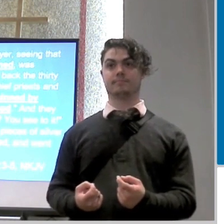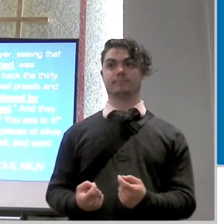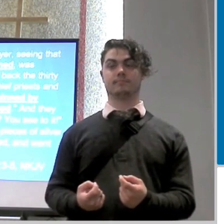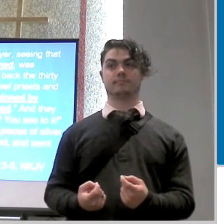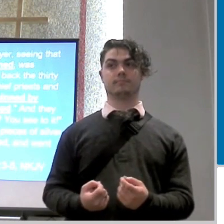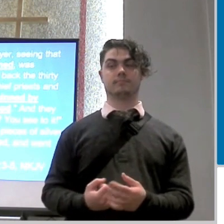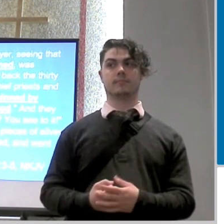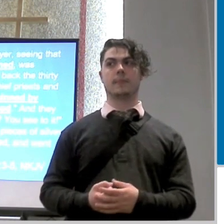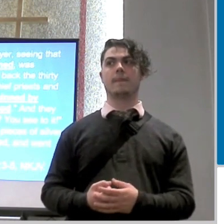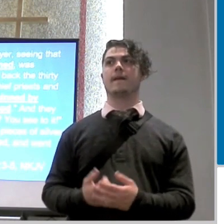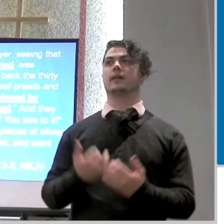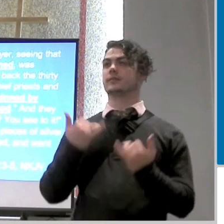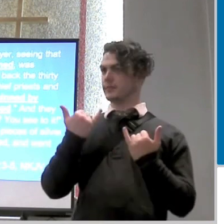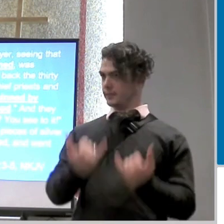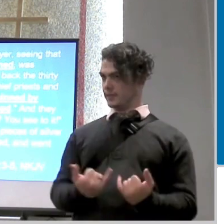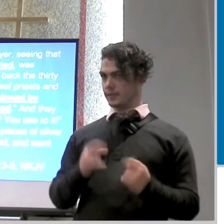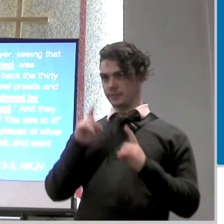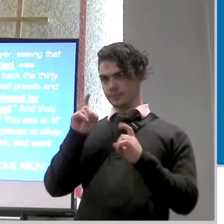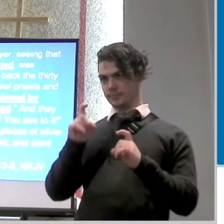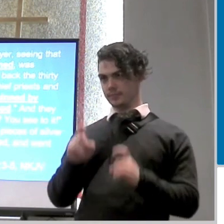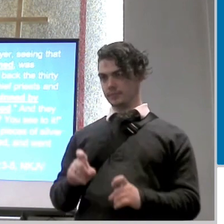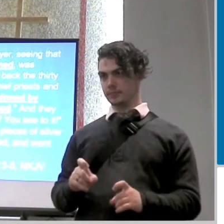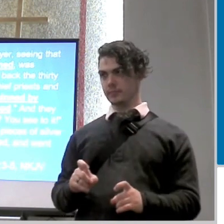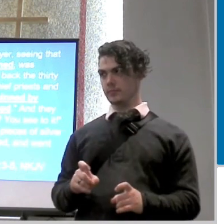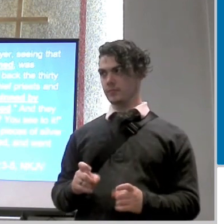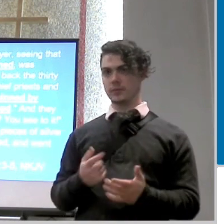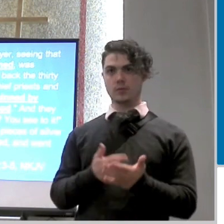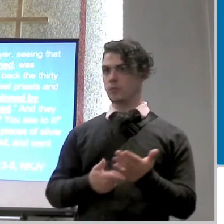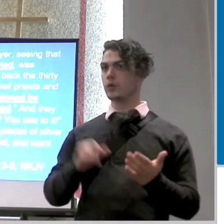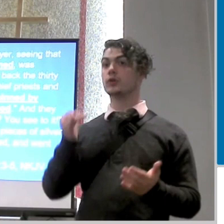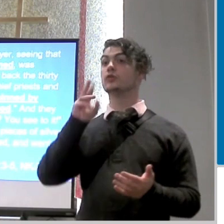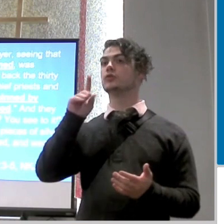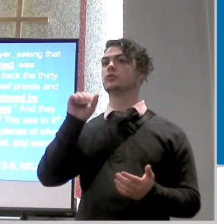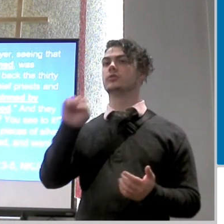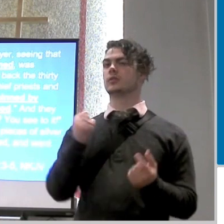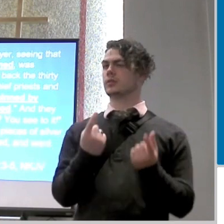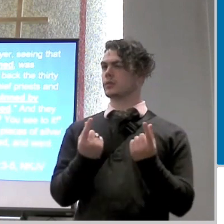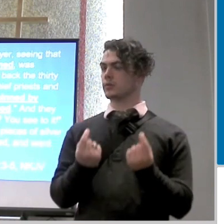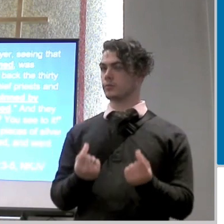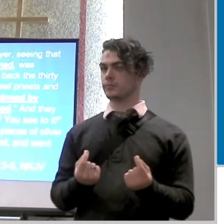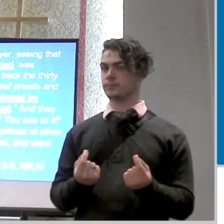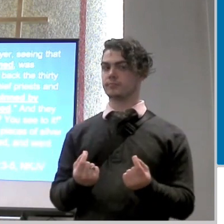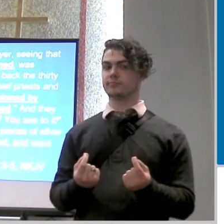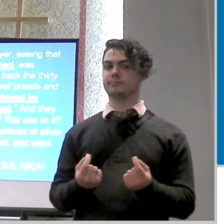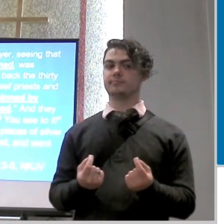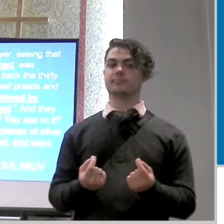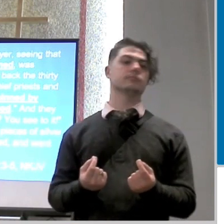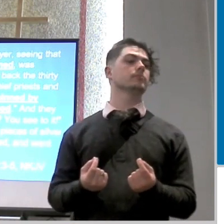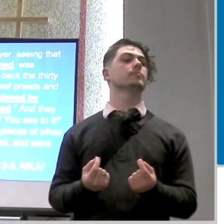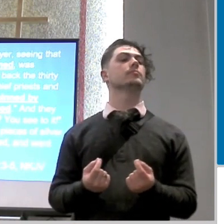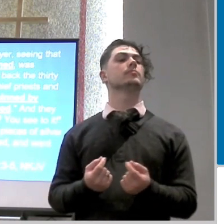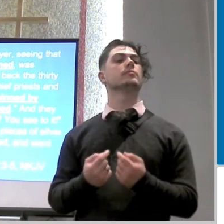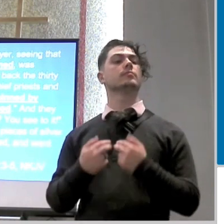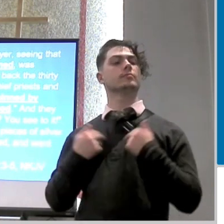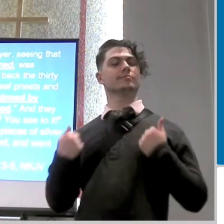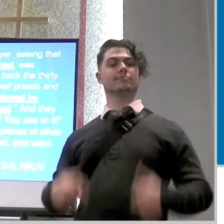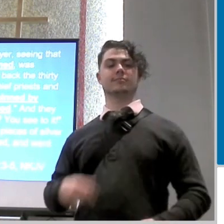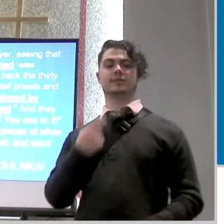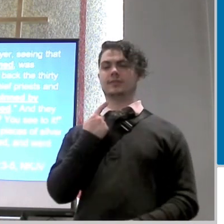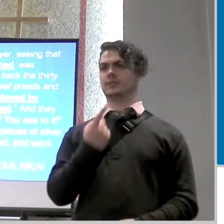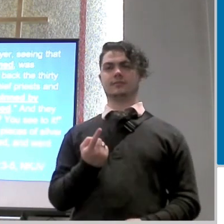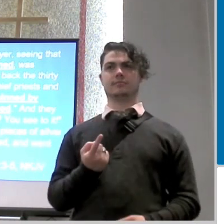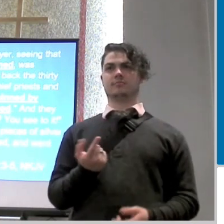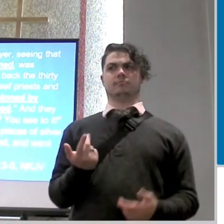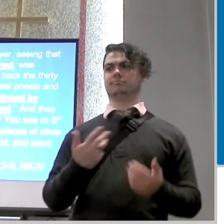the question that we need to ask now is what is judas going to do with that and it says and they said what is it to us